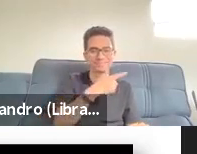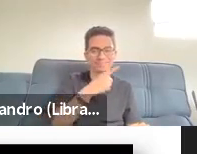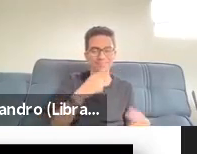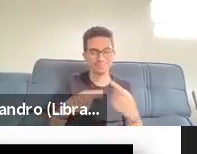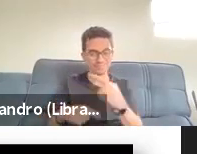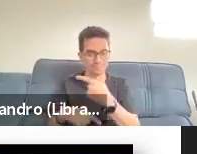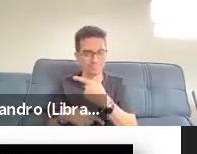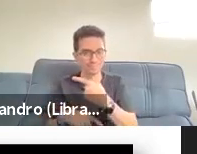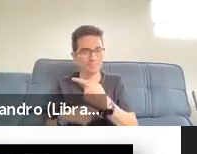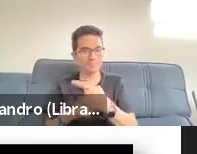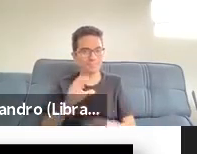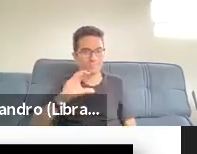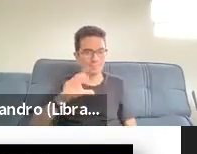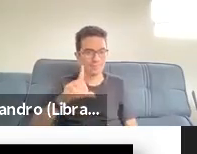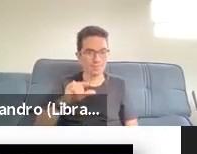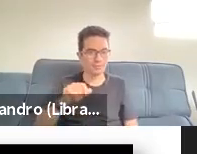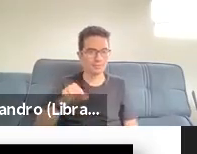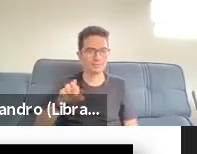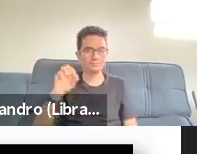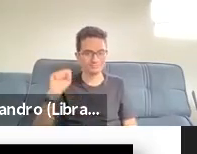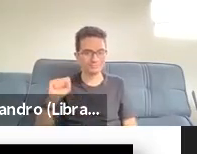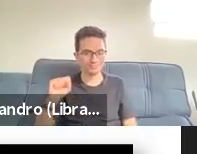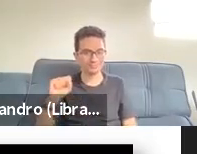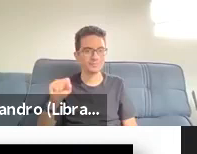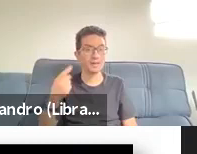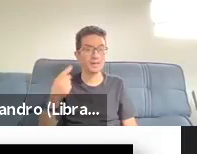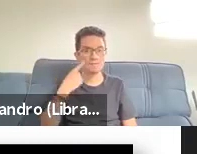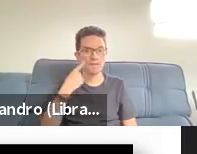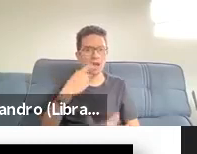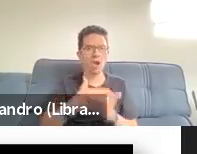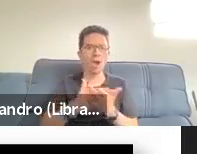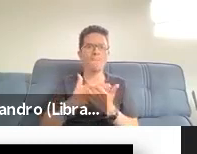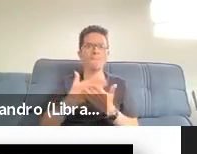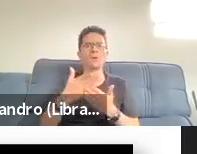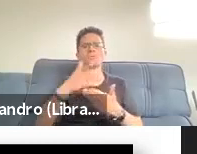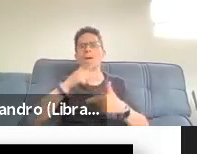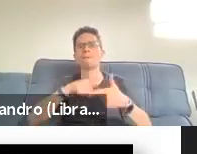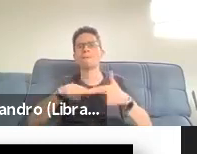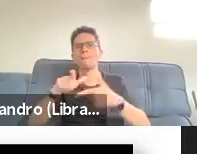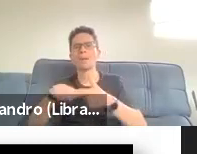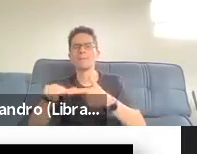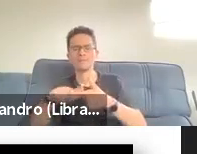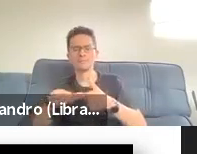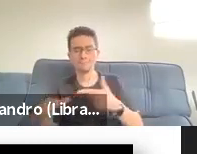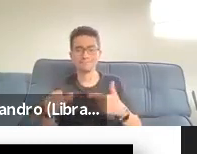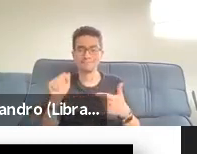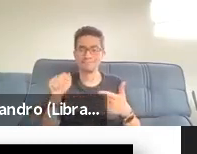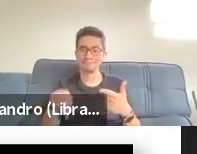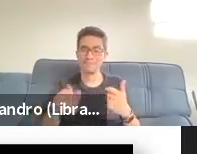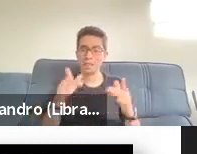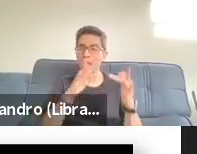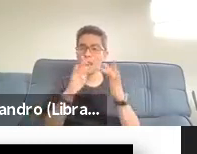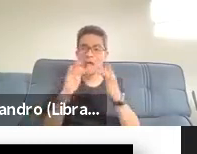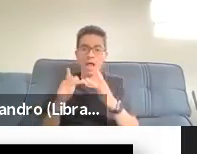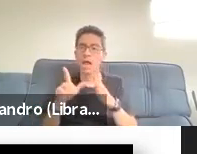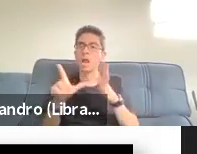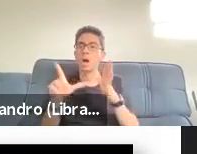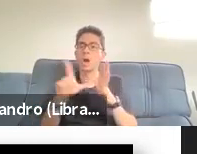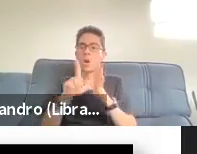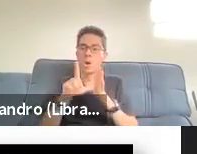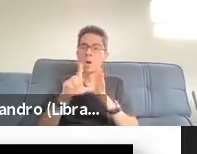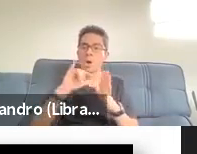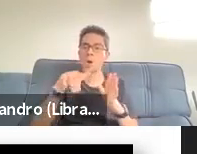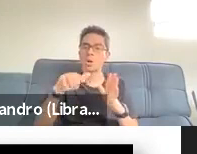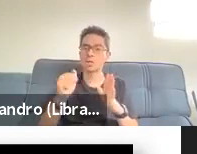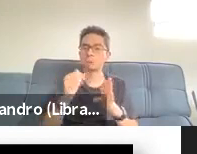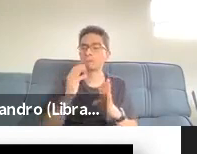around shopping at the tech store, we identified for interactional roles that Jesse's PA adopted to mediate these